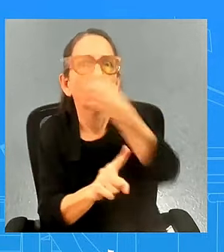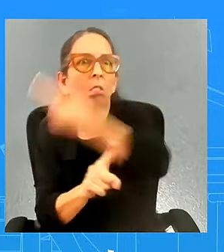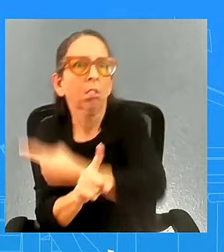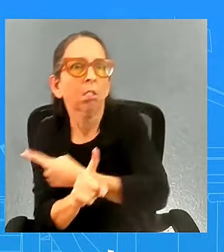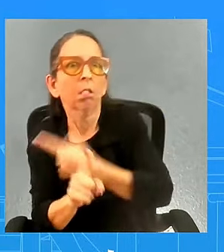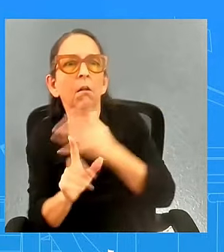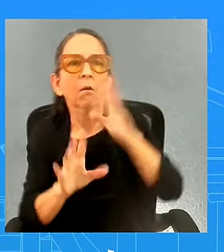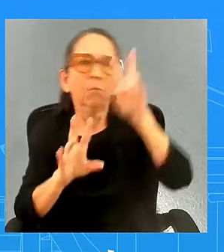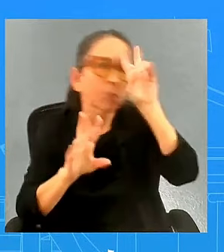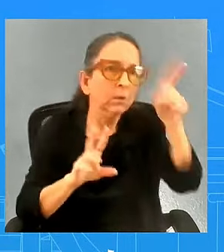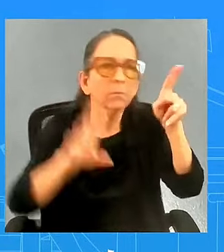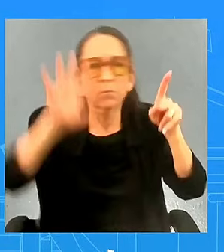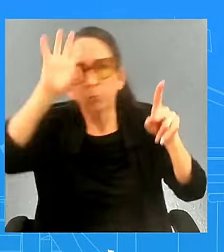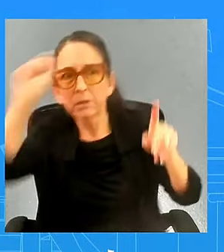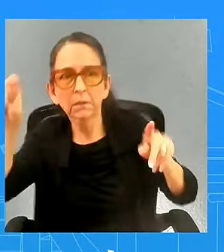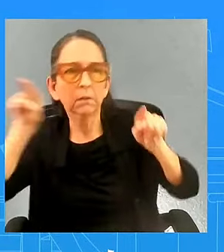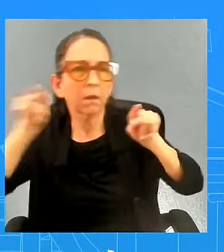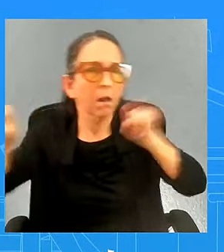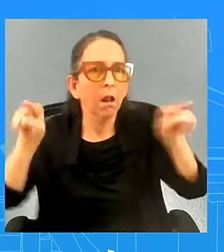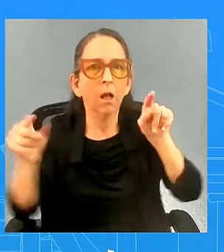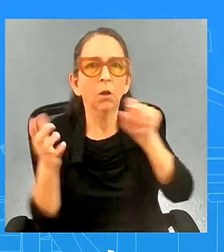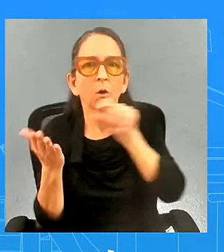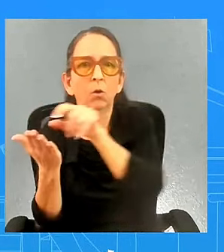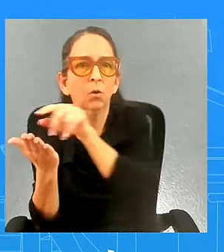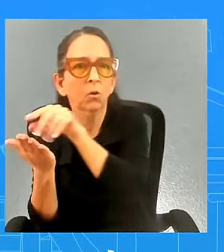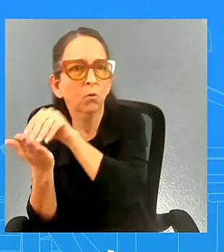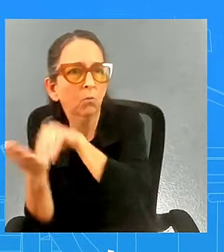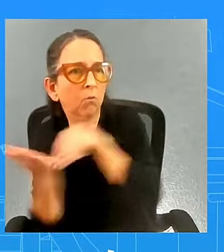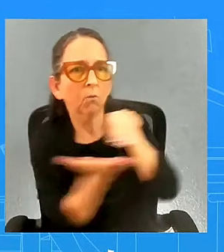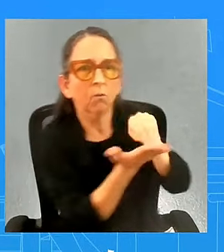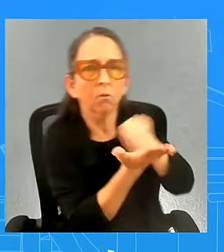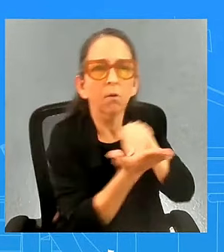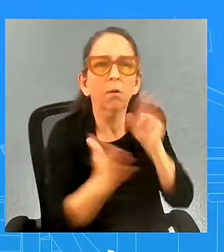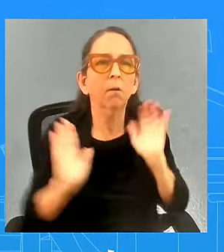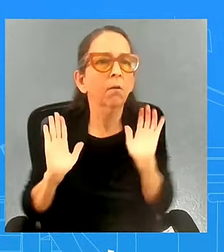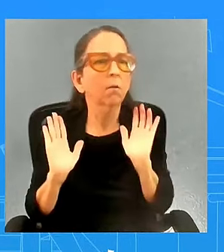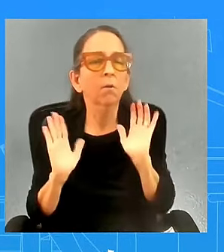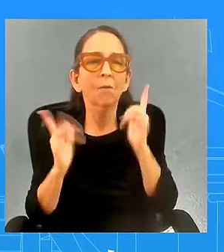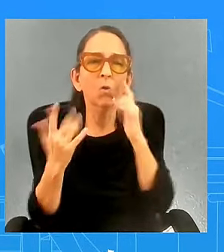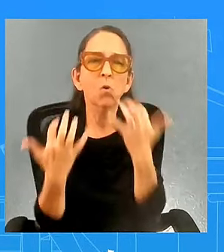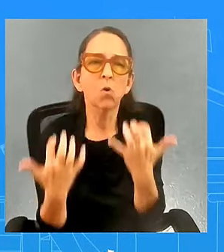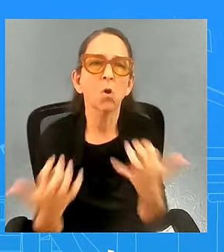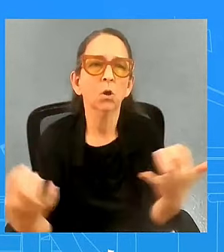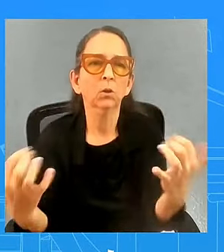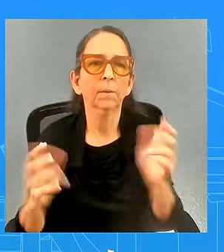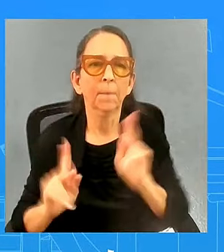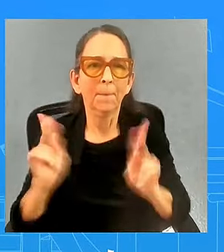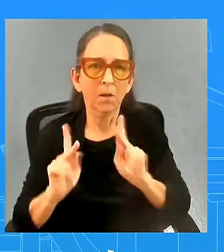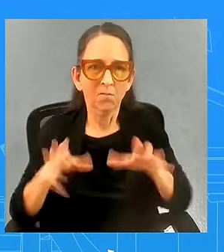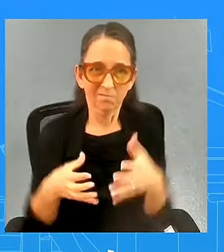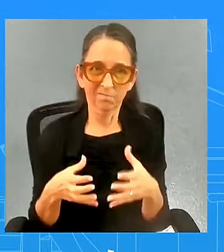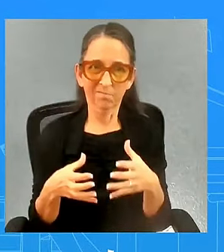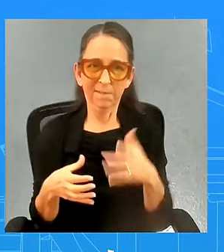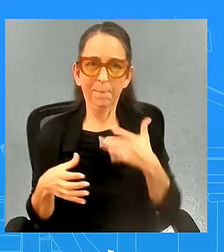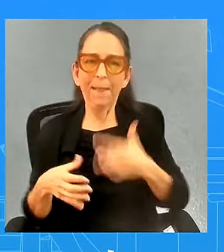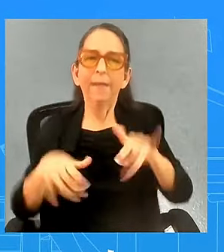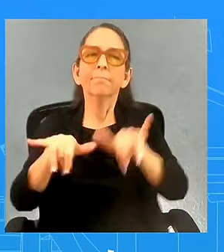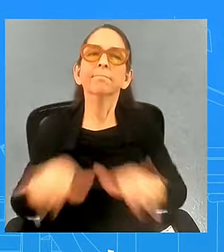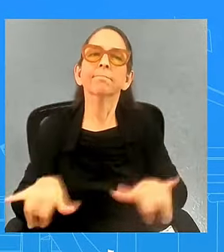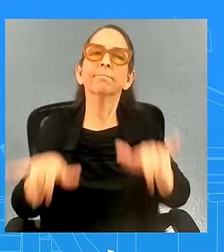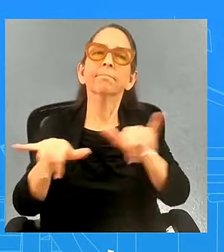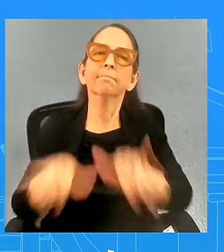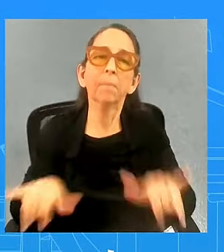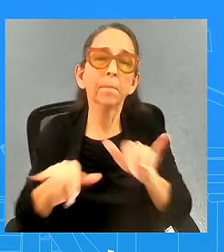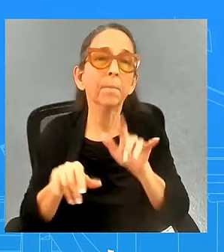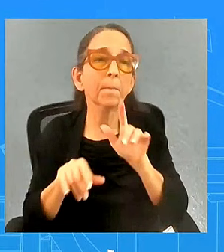notes in front of them when they're speaking uh to a crowd or to a group of people that is not unusual what i can say is the president wanted